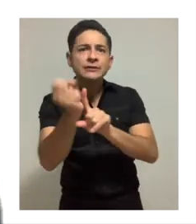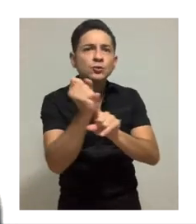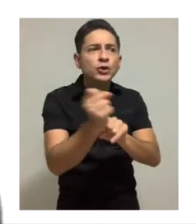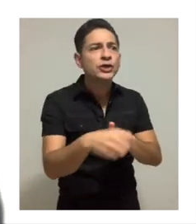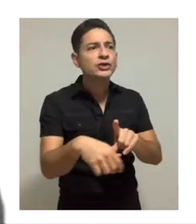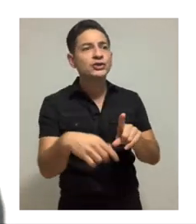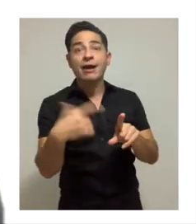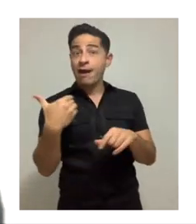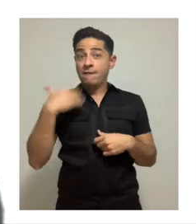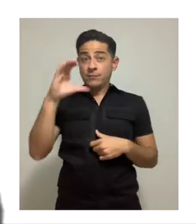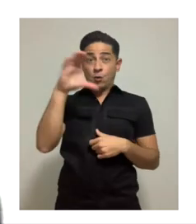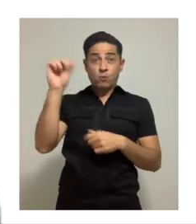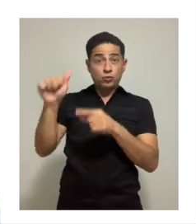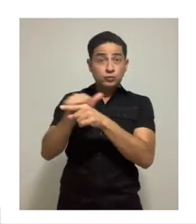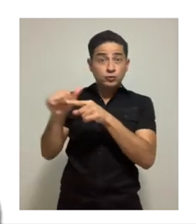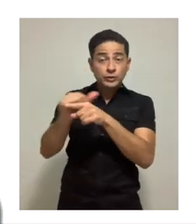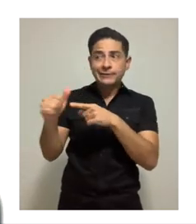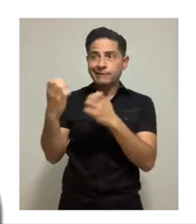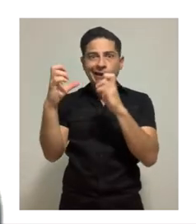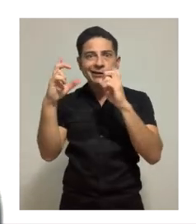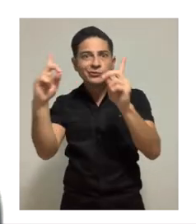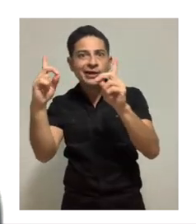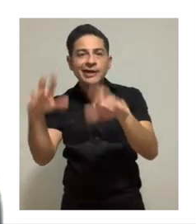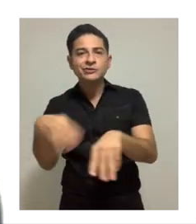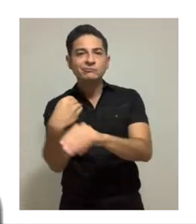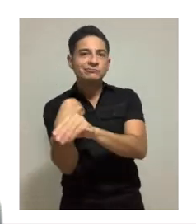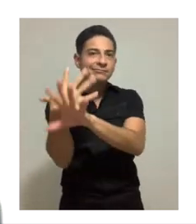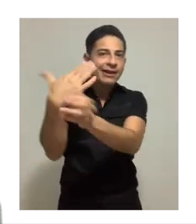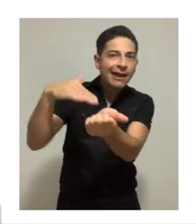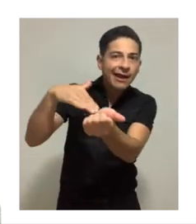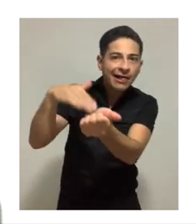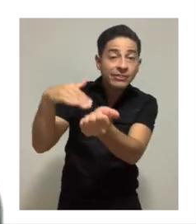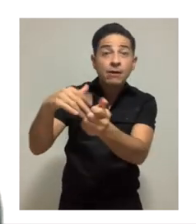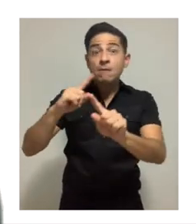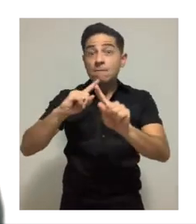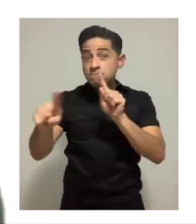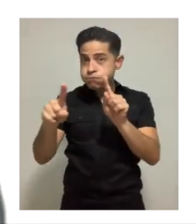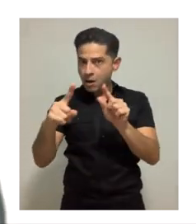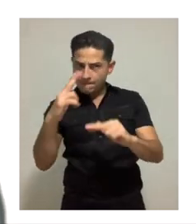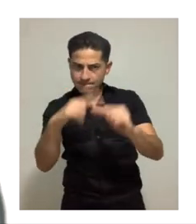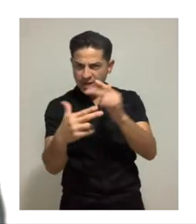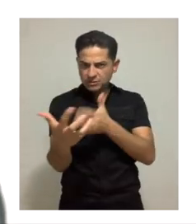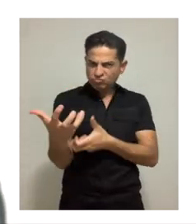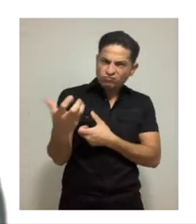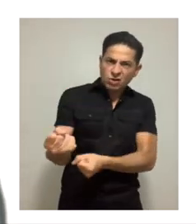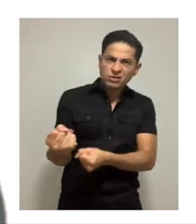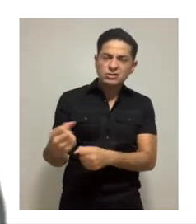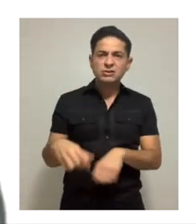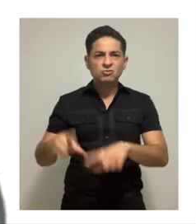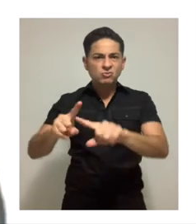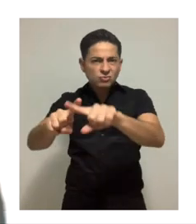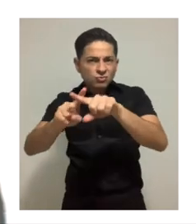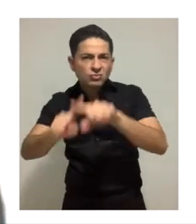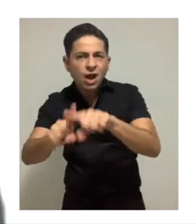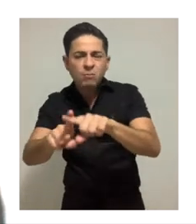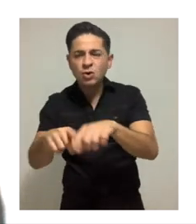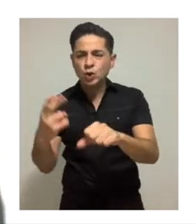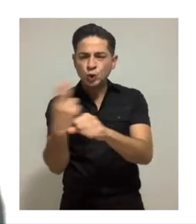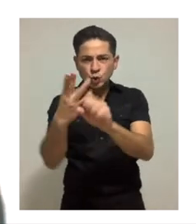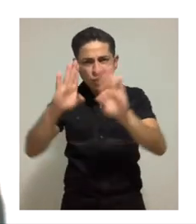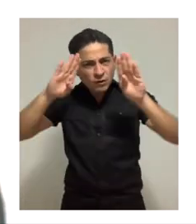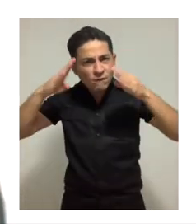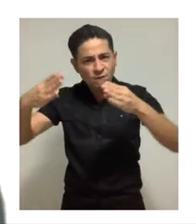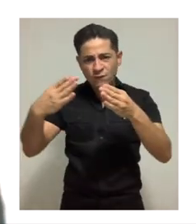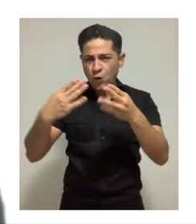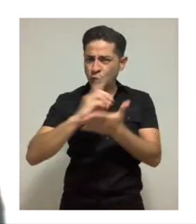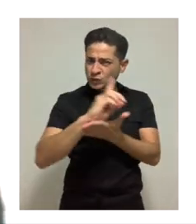users, use cases. Look at corporate training, education, telehealth. But building trust, reliability,